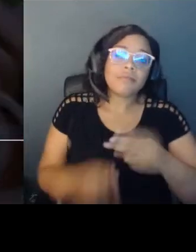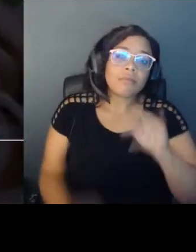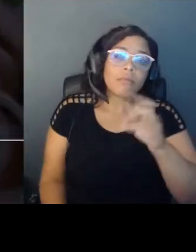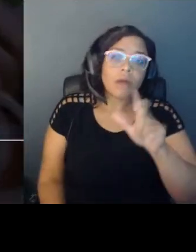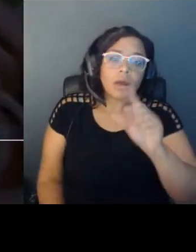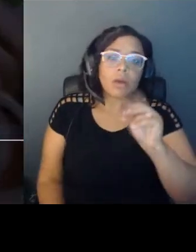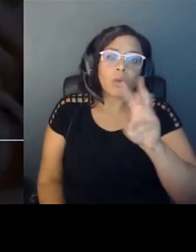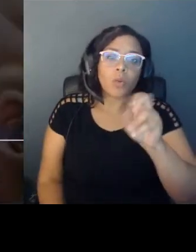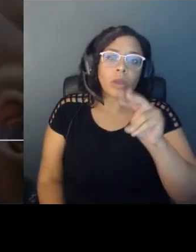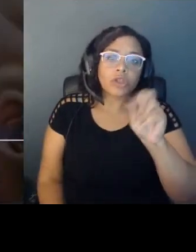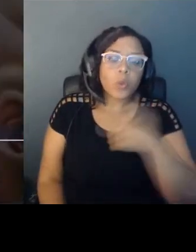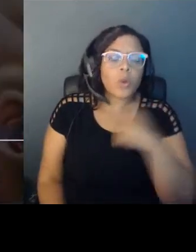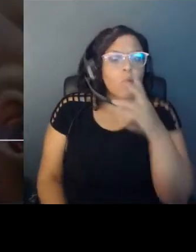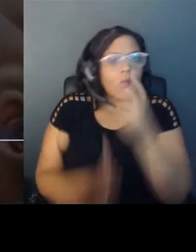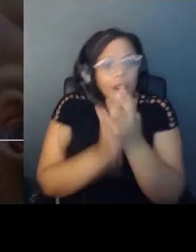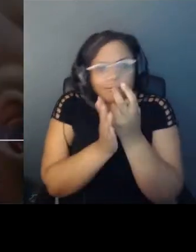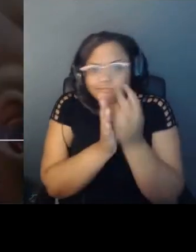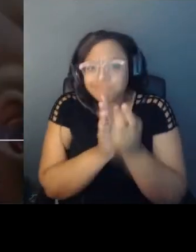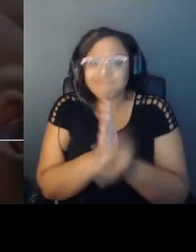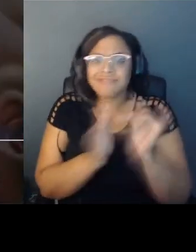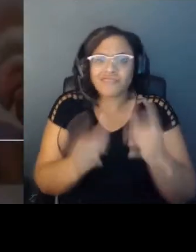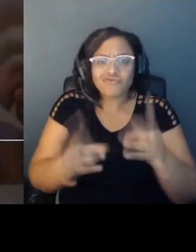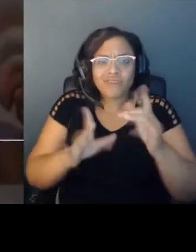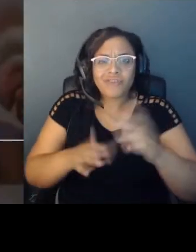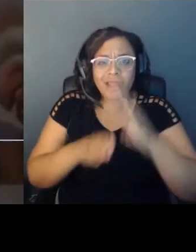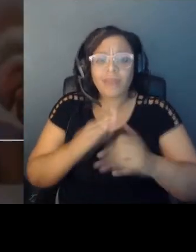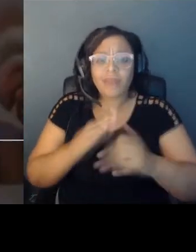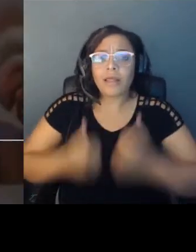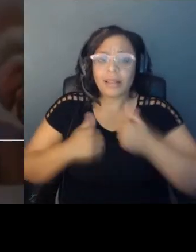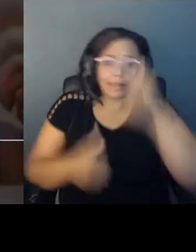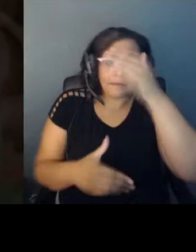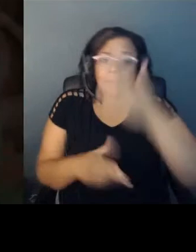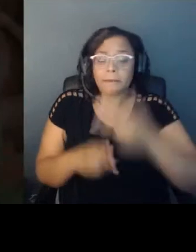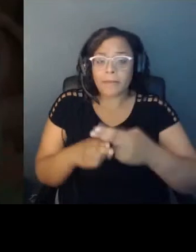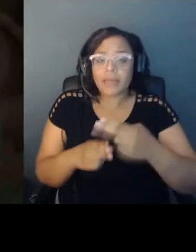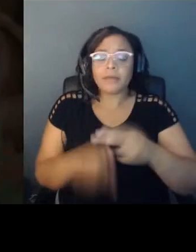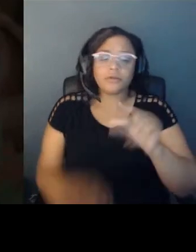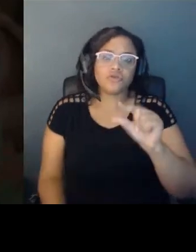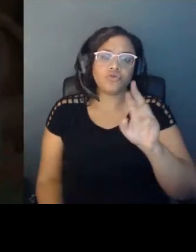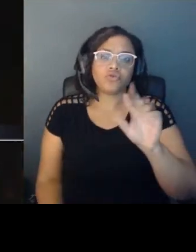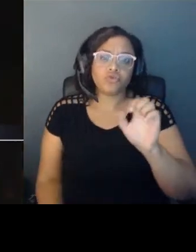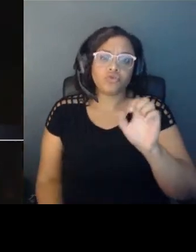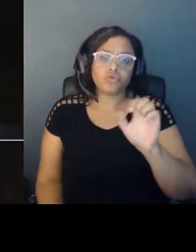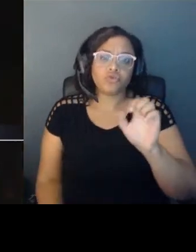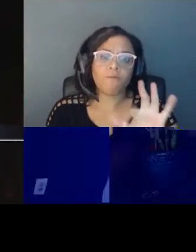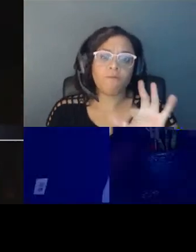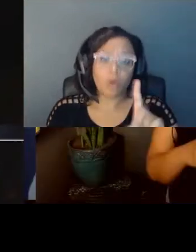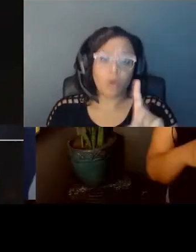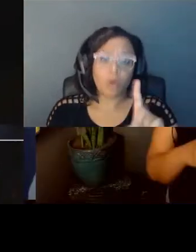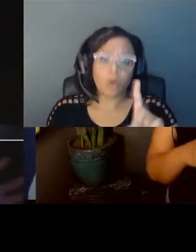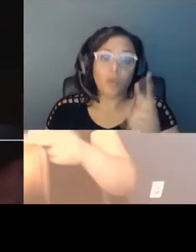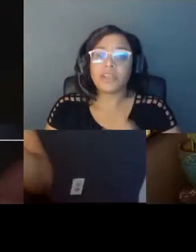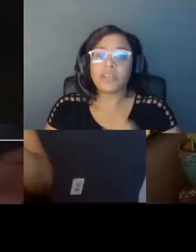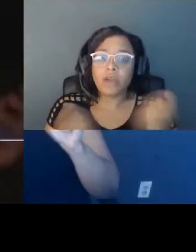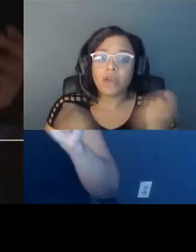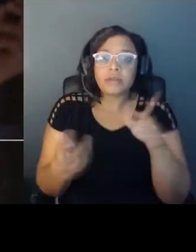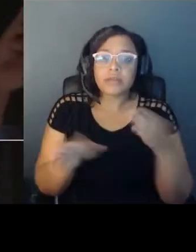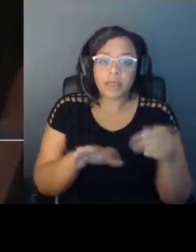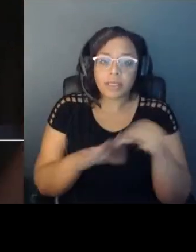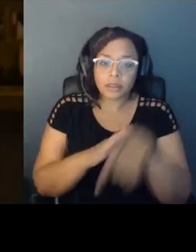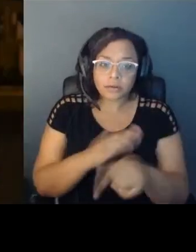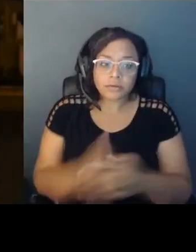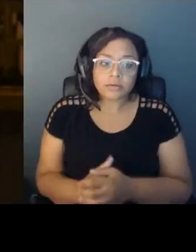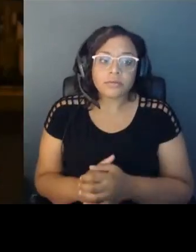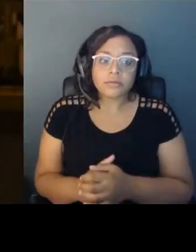tragic end of the life of a man called George Floyd on the one-year anniversary of his death. Through music and conversation,